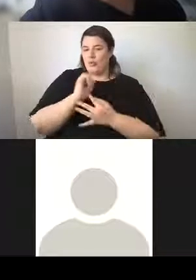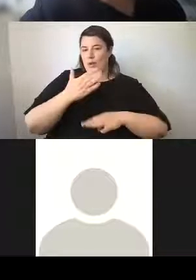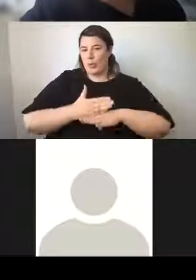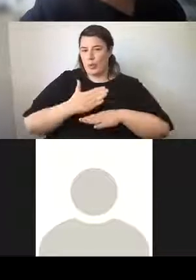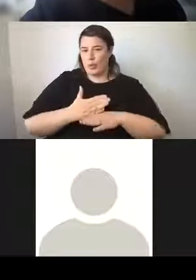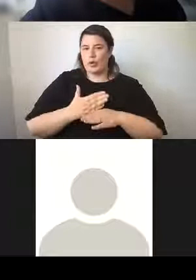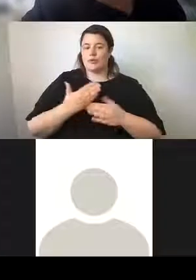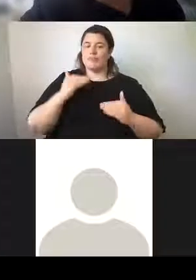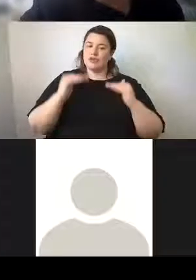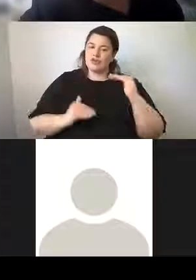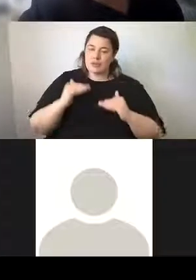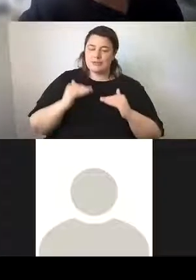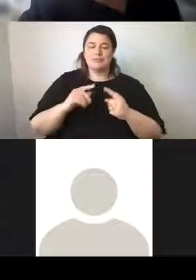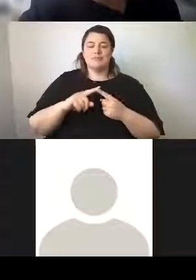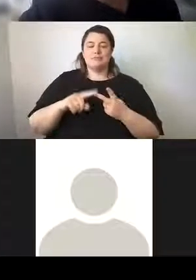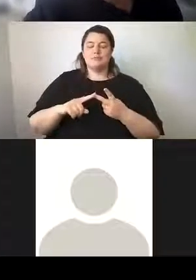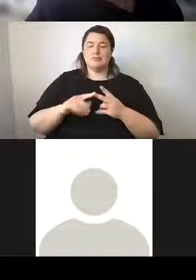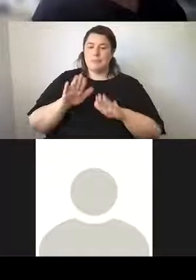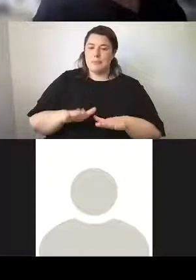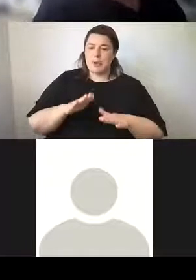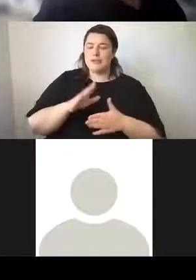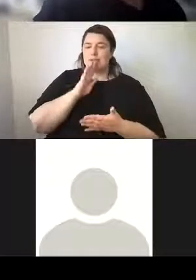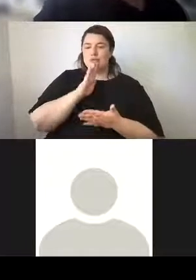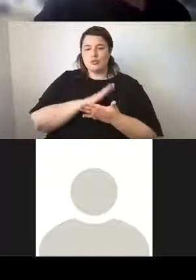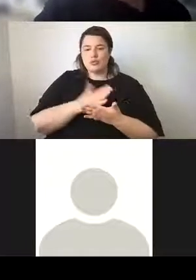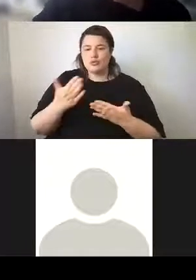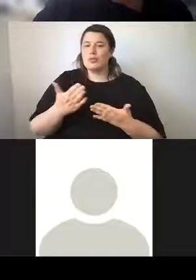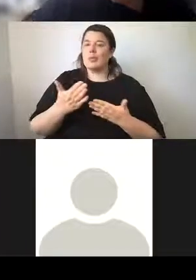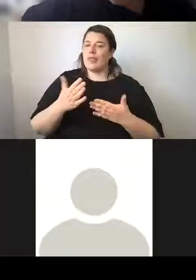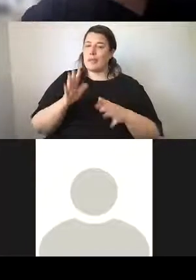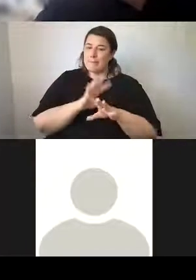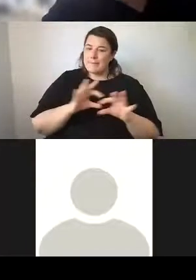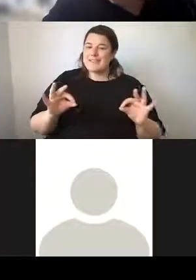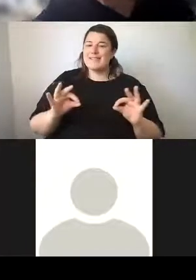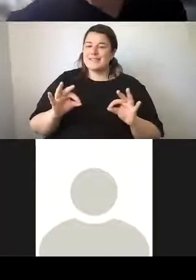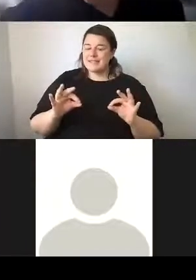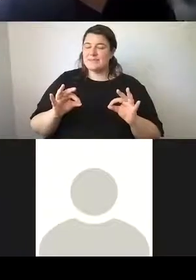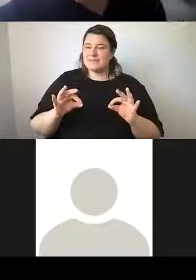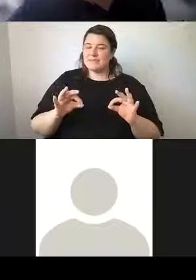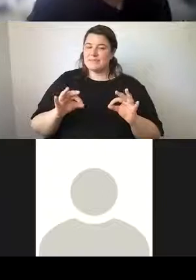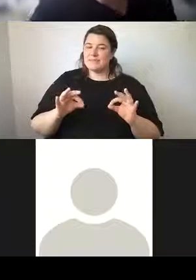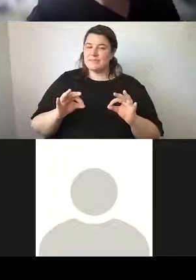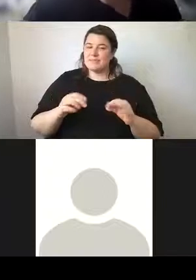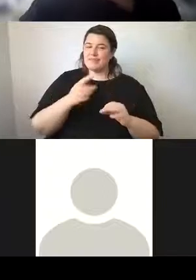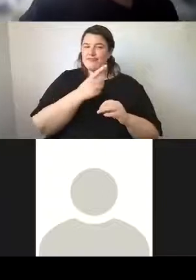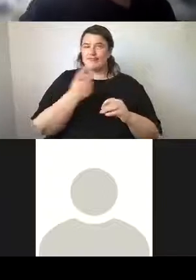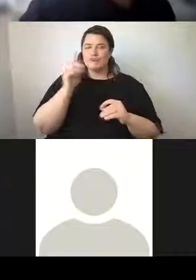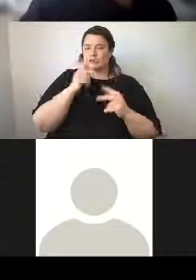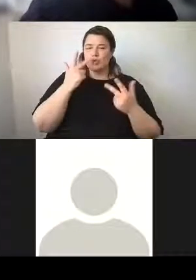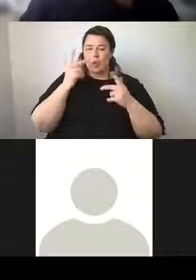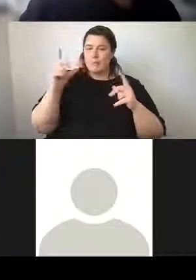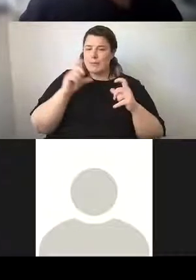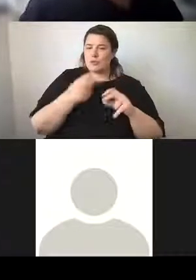justice, mercy, peace, truth and so on. They're quite typical of sort of sentiment of